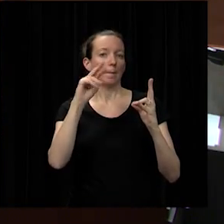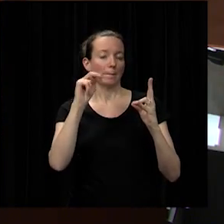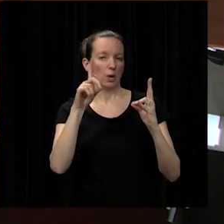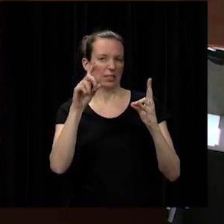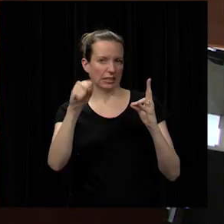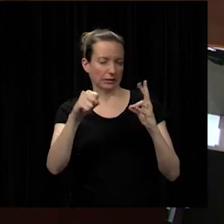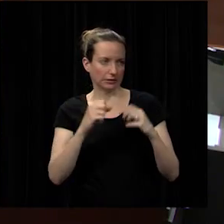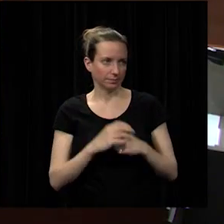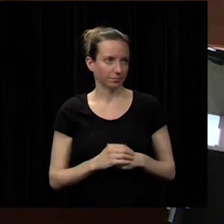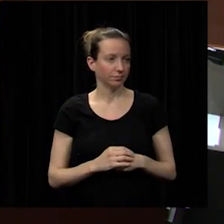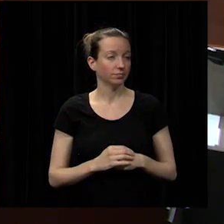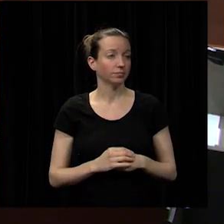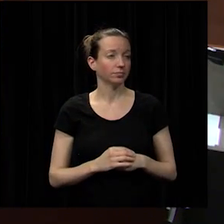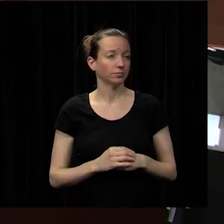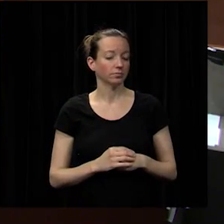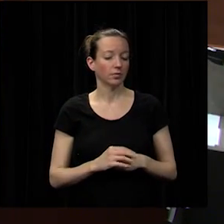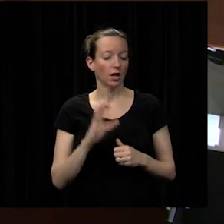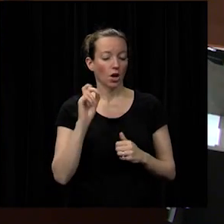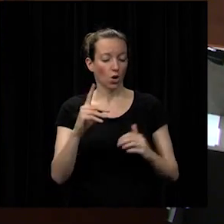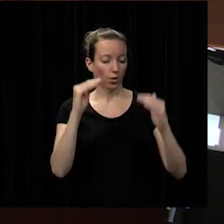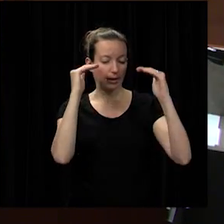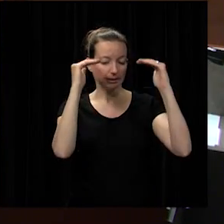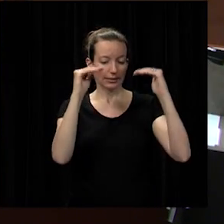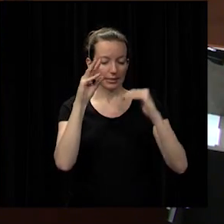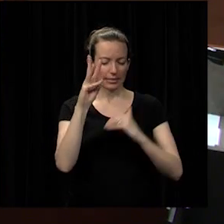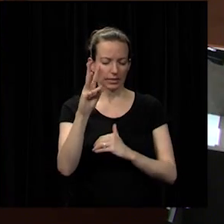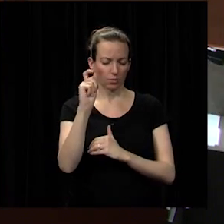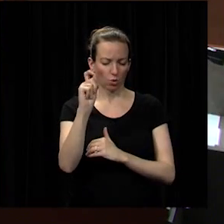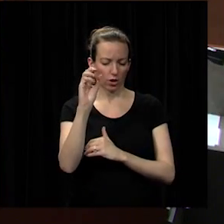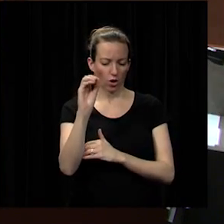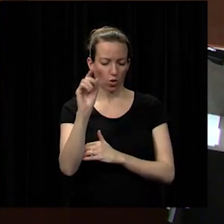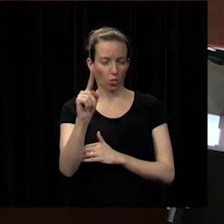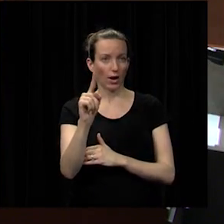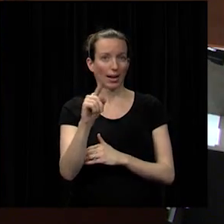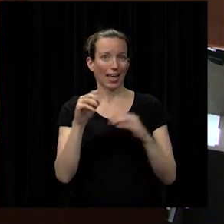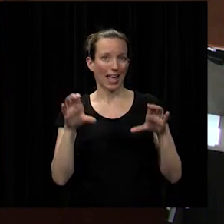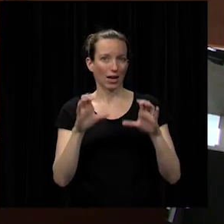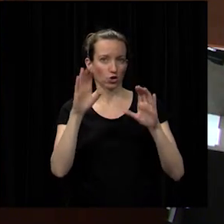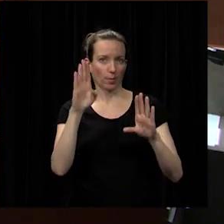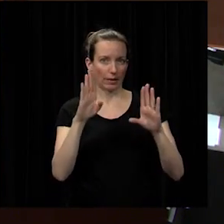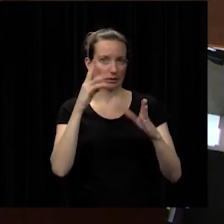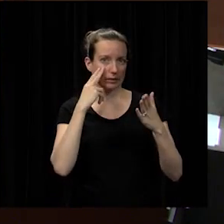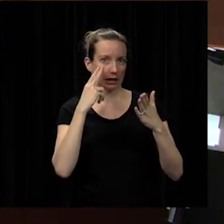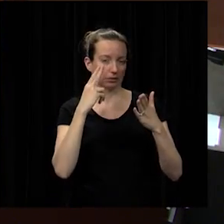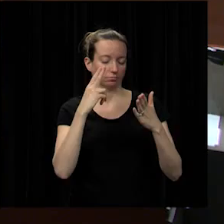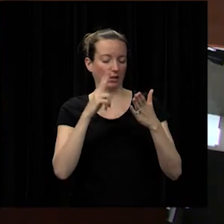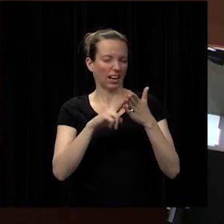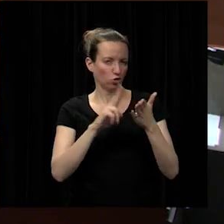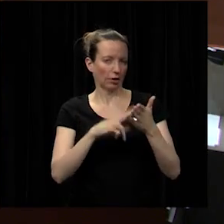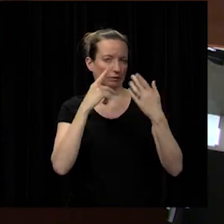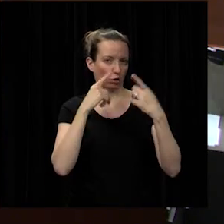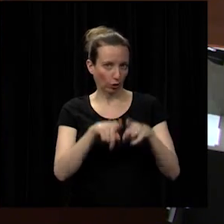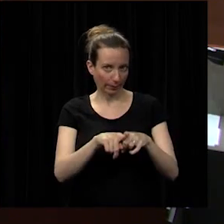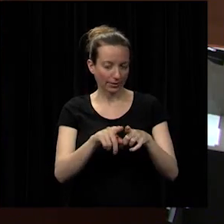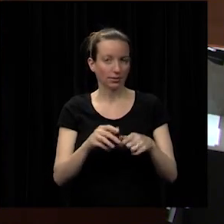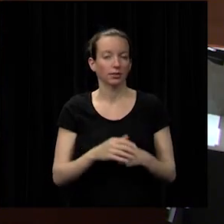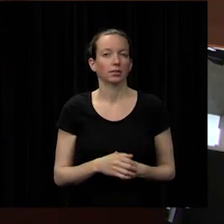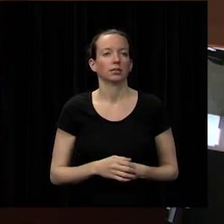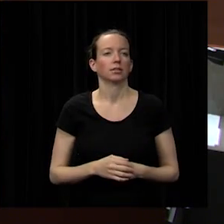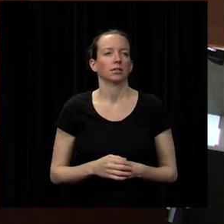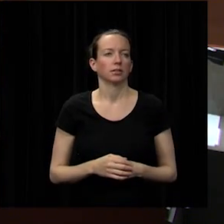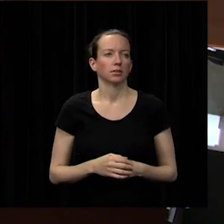all right on to 6.01 under action bids contracts and agreements uh kasb